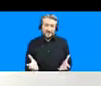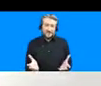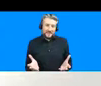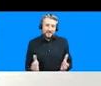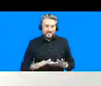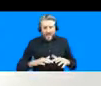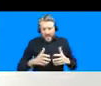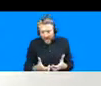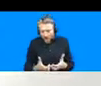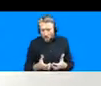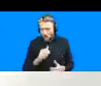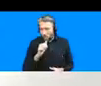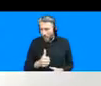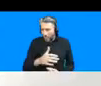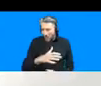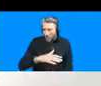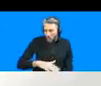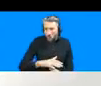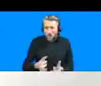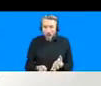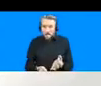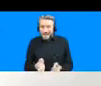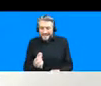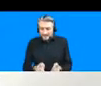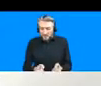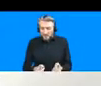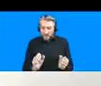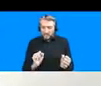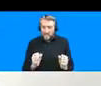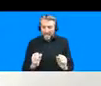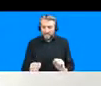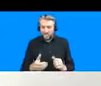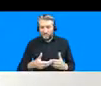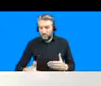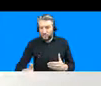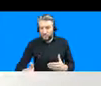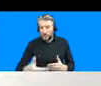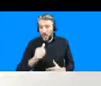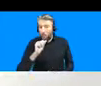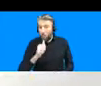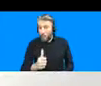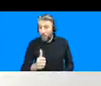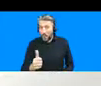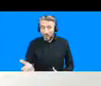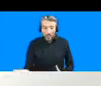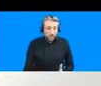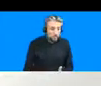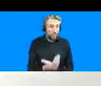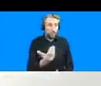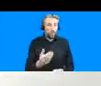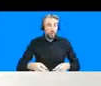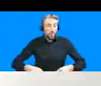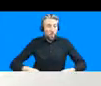how the local political is also being reshaped and whether it reforms in new ways i think that if